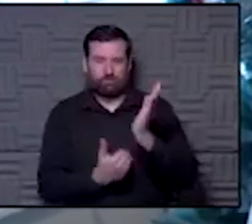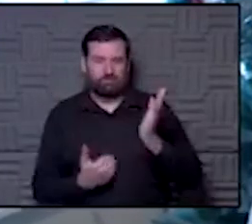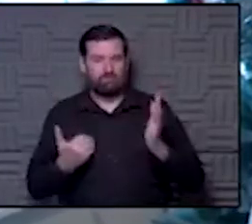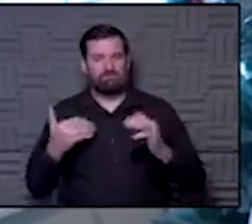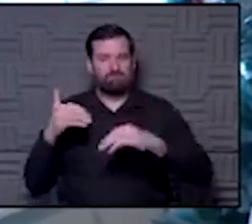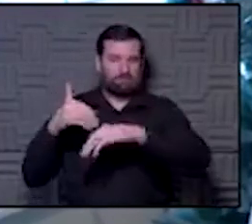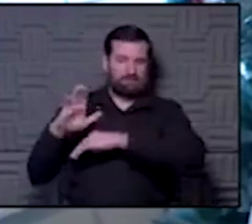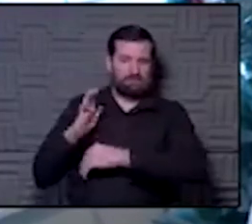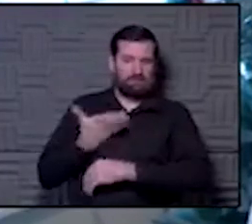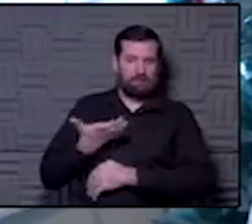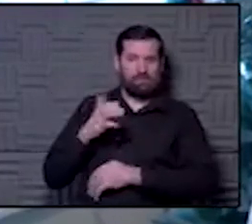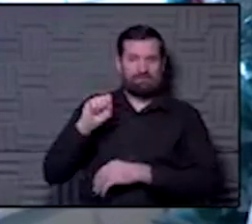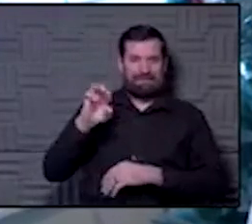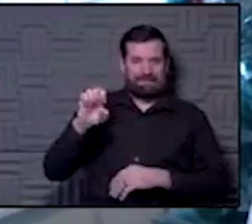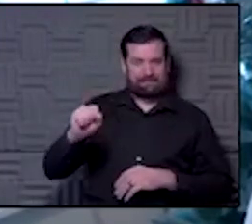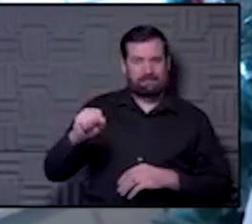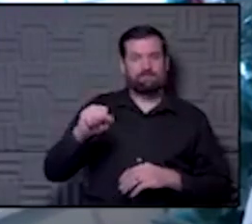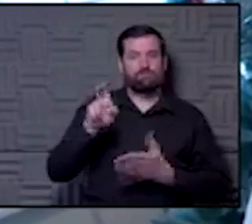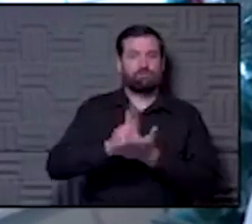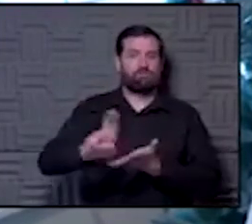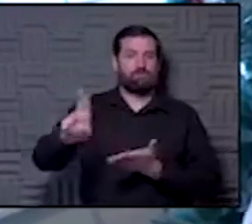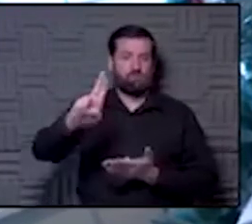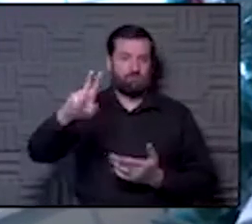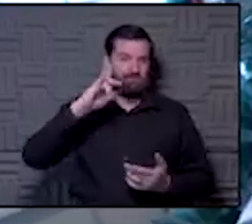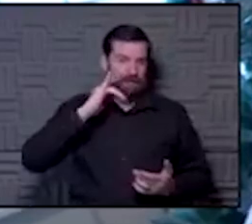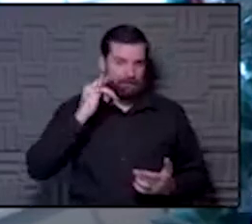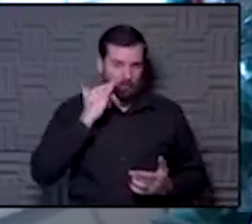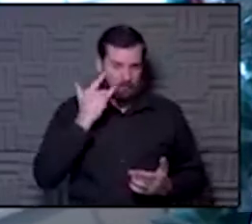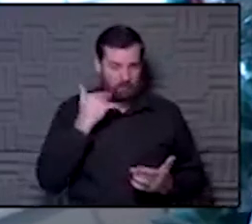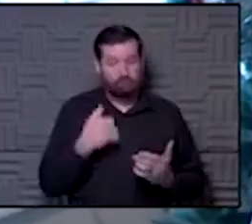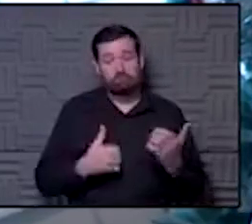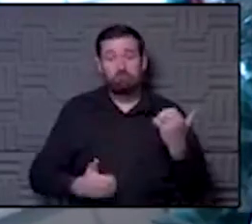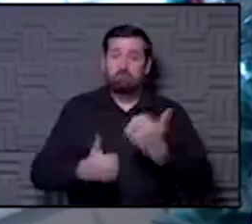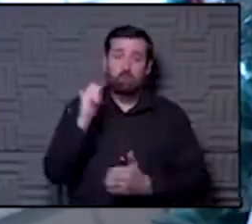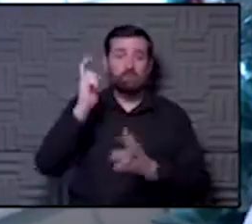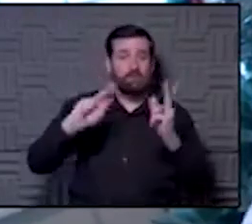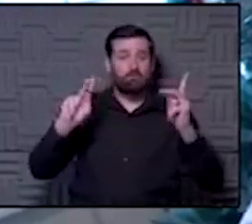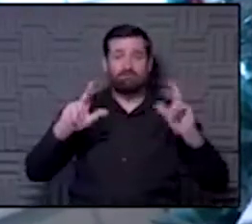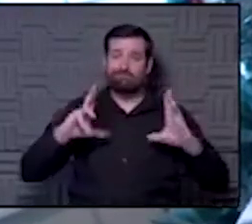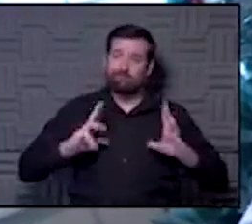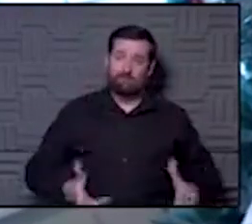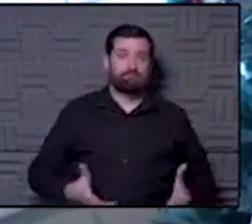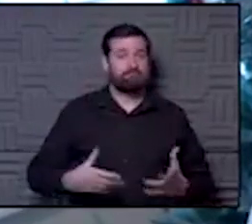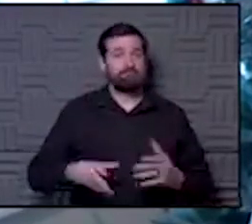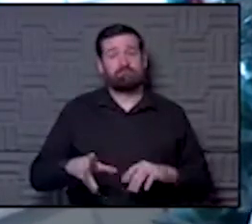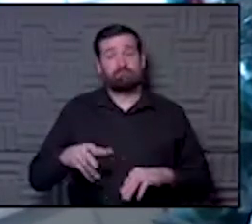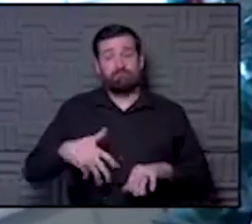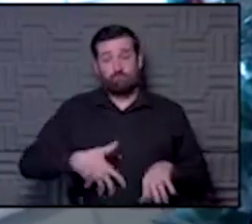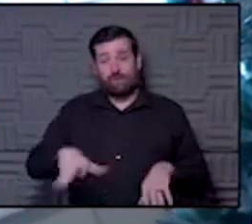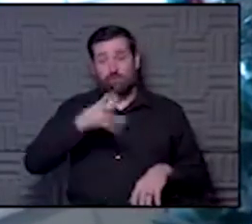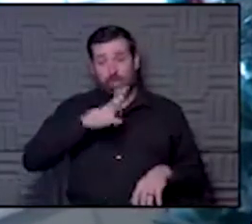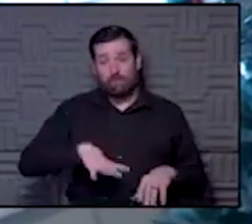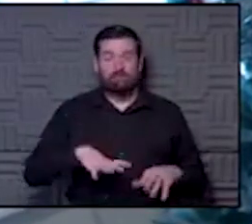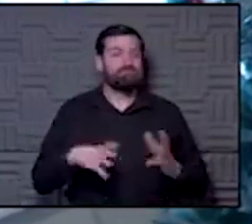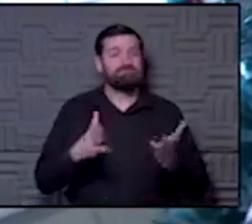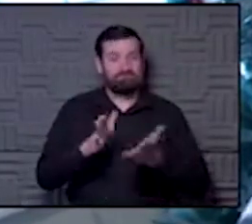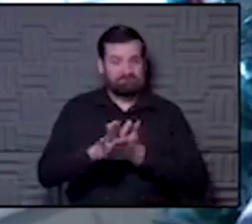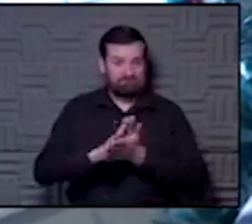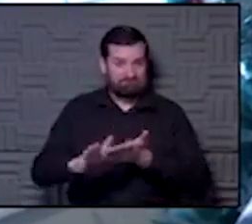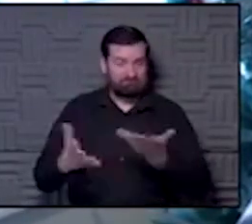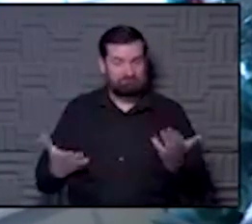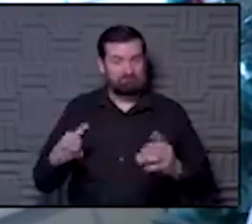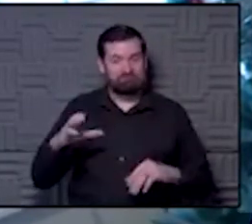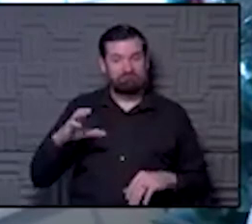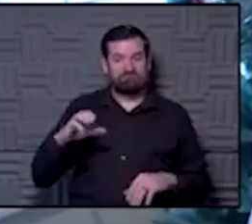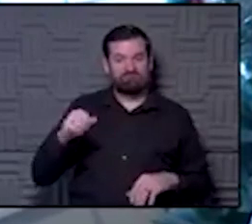to at the University of California. You know, most people do fine. I mean, pregnant women, one of the nice things about being an obstetrician is pregnant women